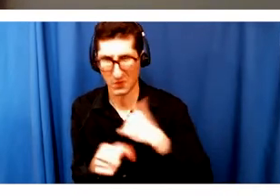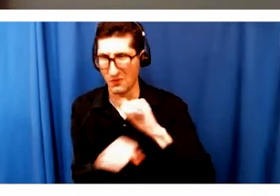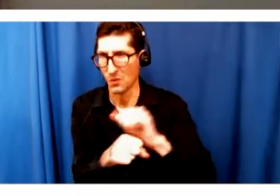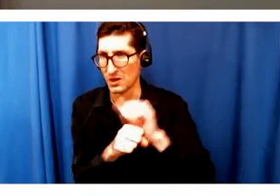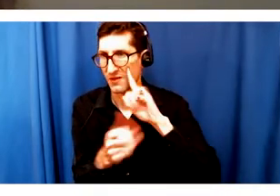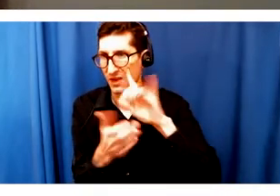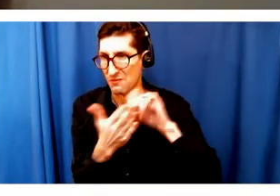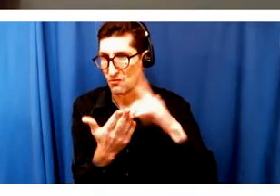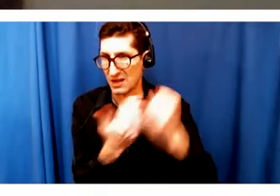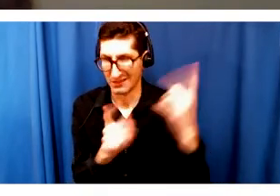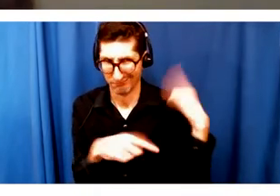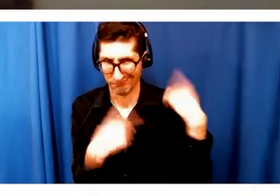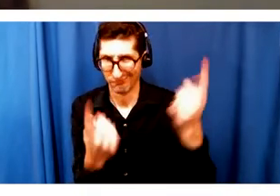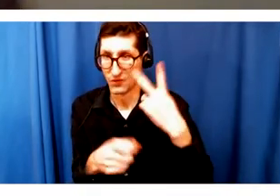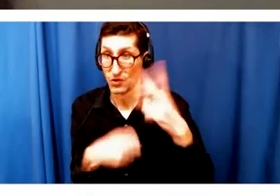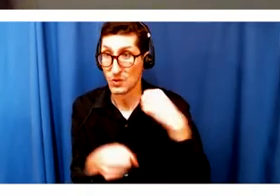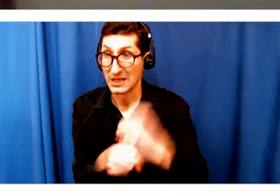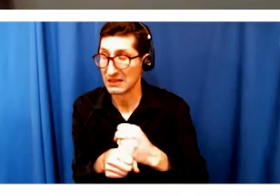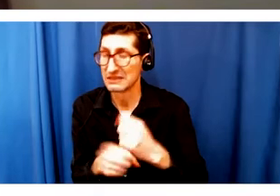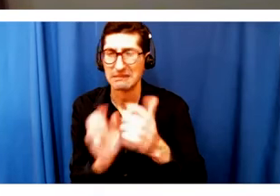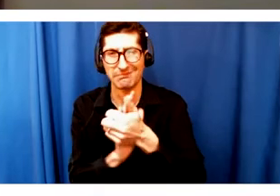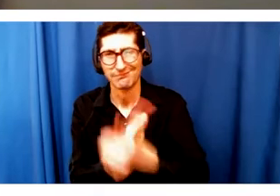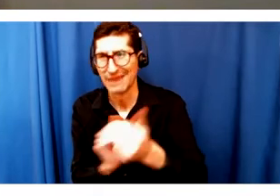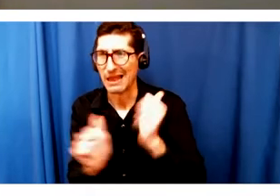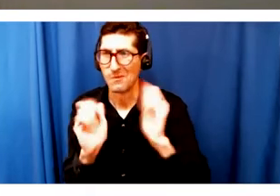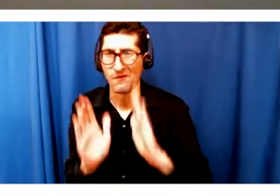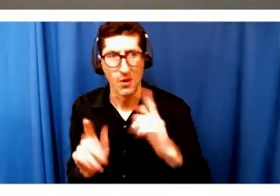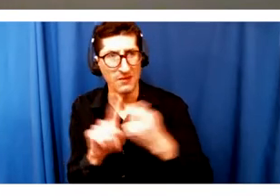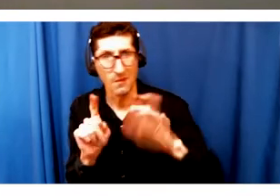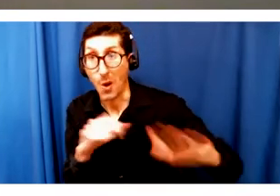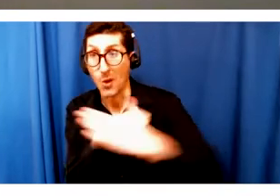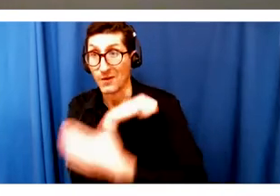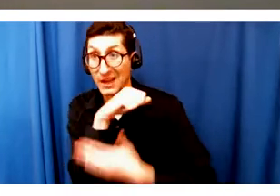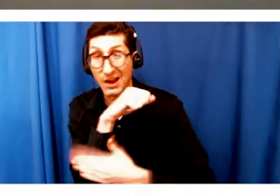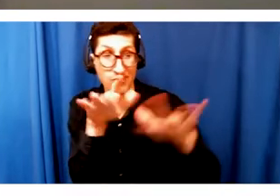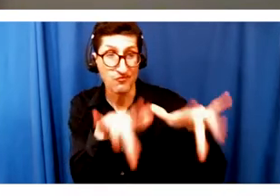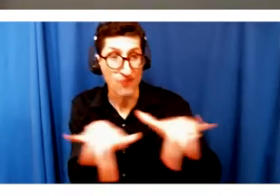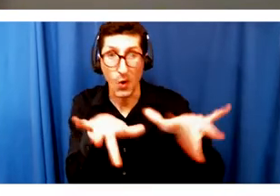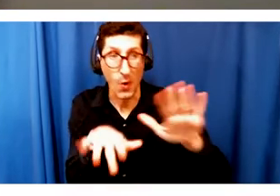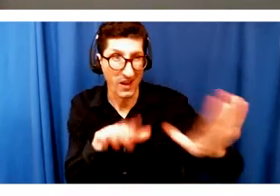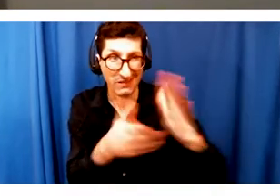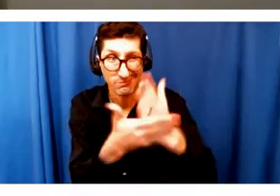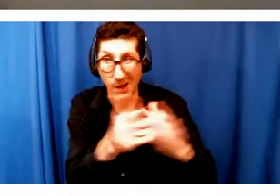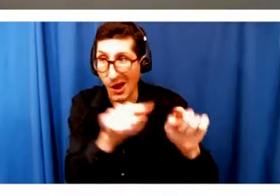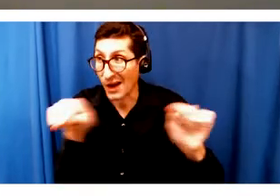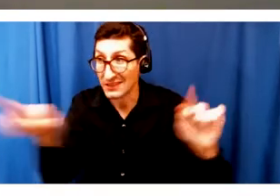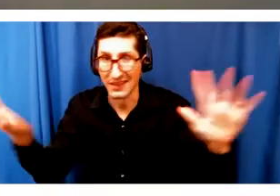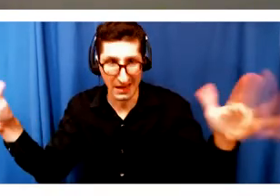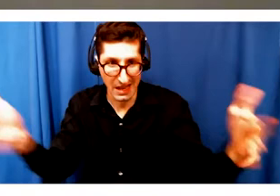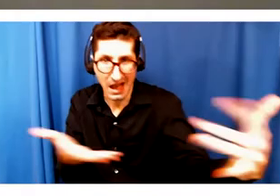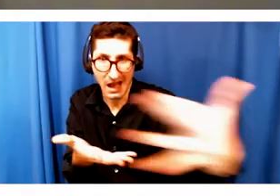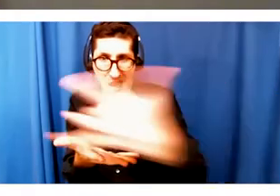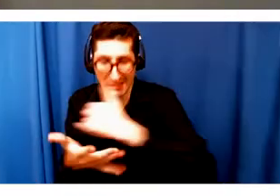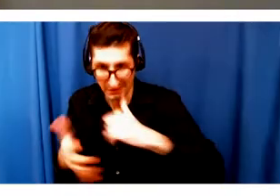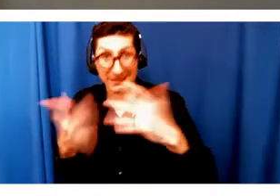artists all over the country recording it virtually. So, that is available now on every platform